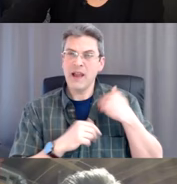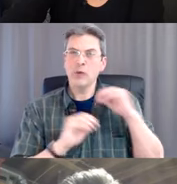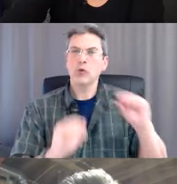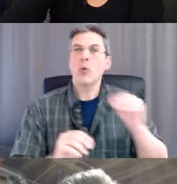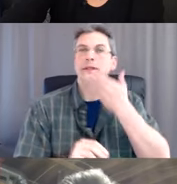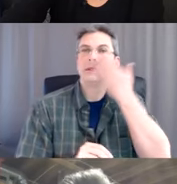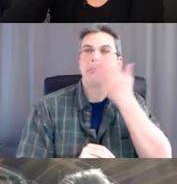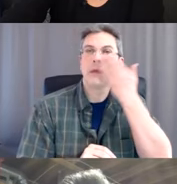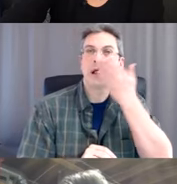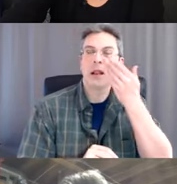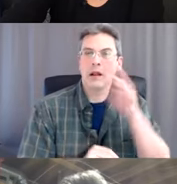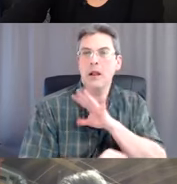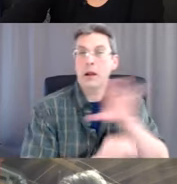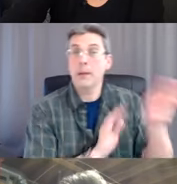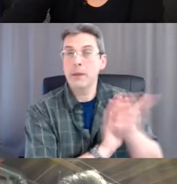cost more money.